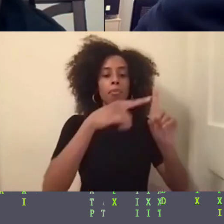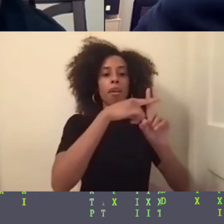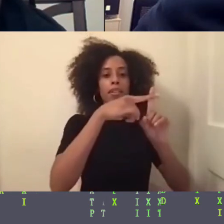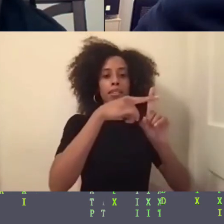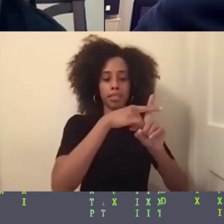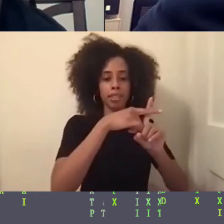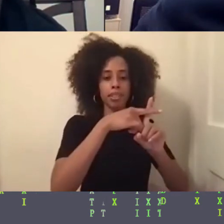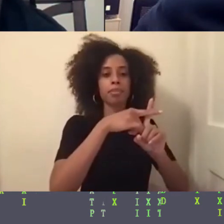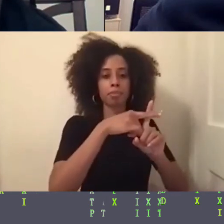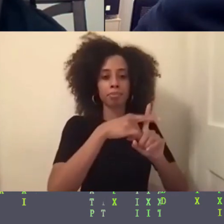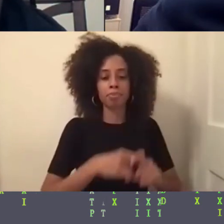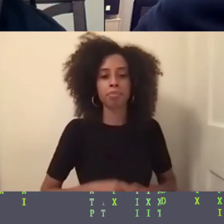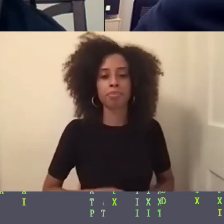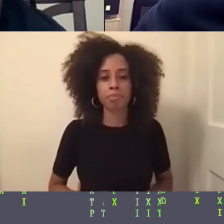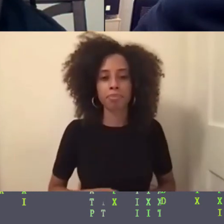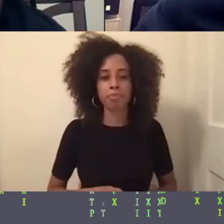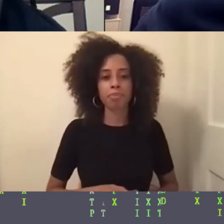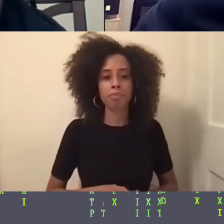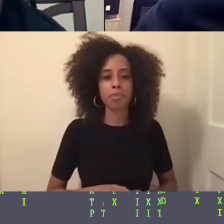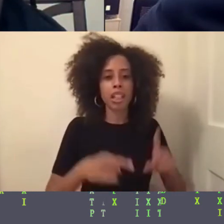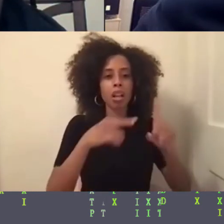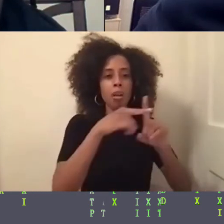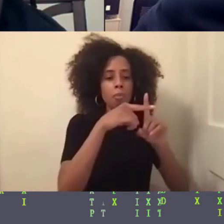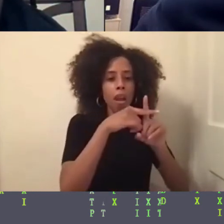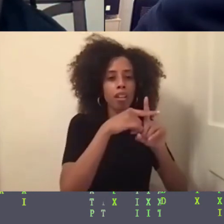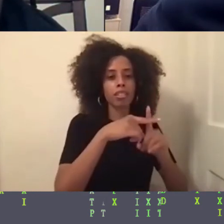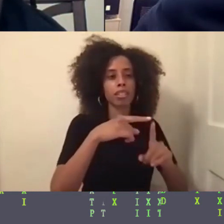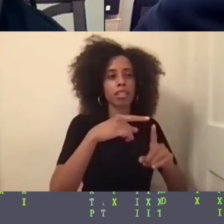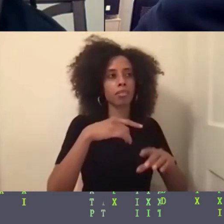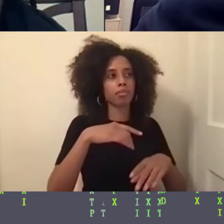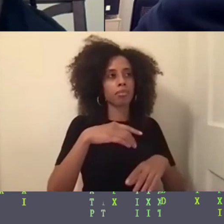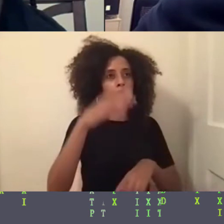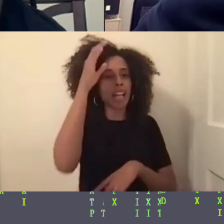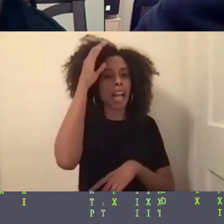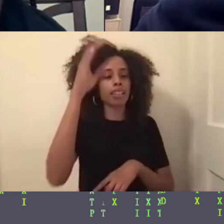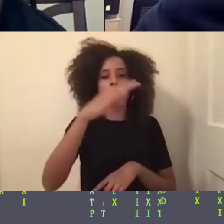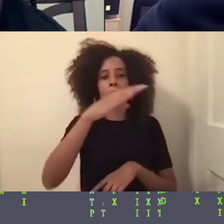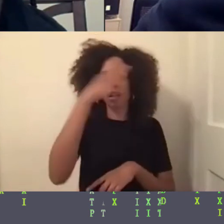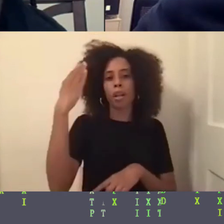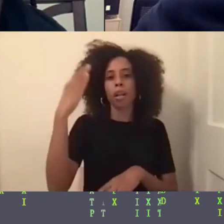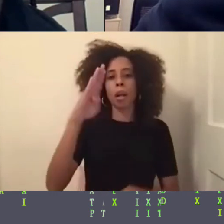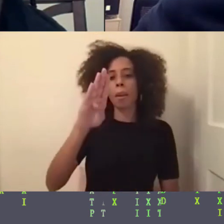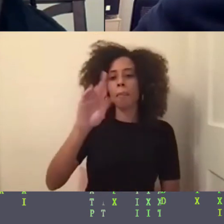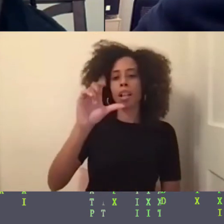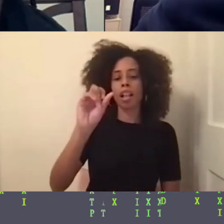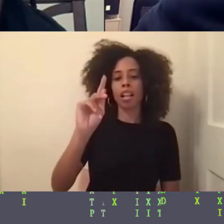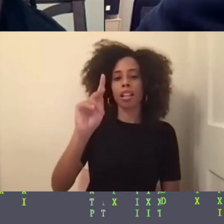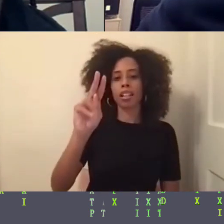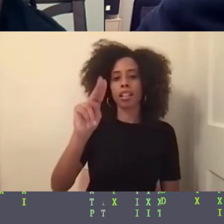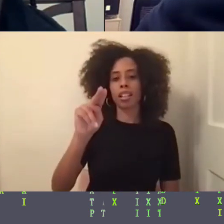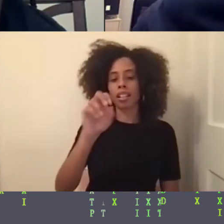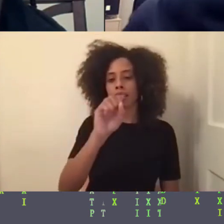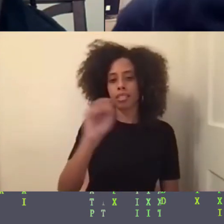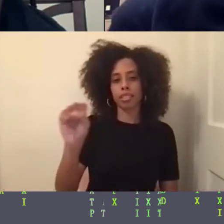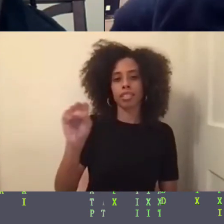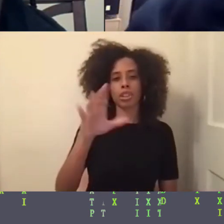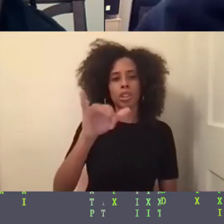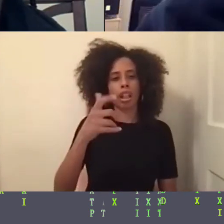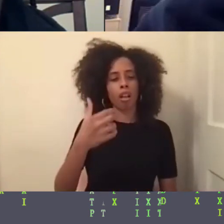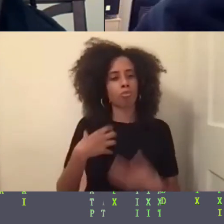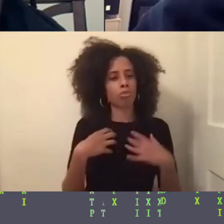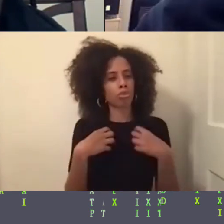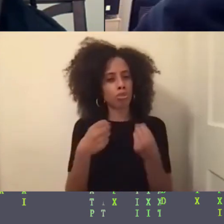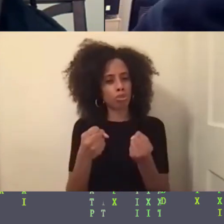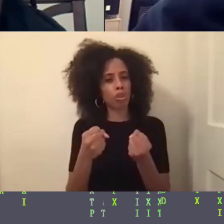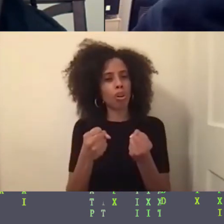uh, development of blackness. And so like that has always been a very strong value of mine.